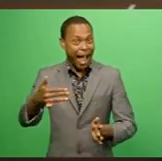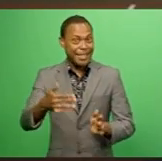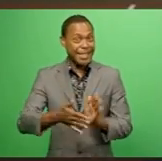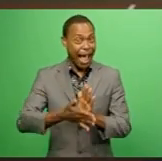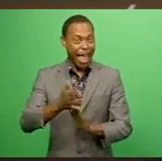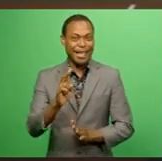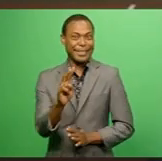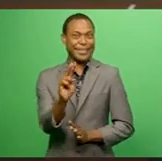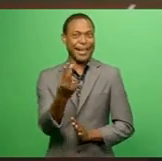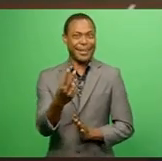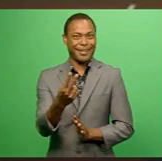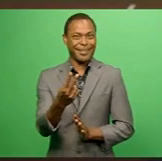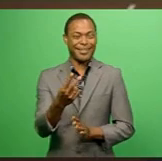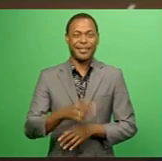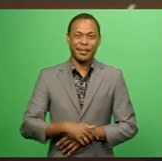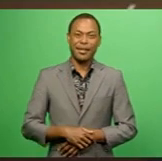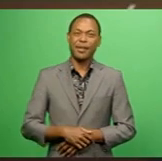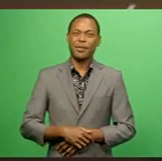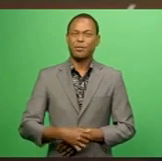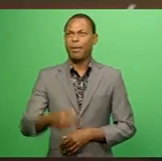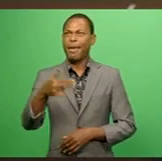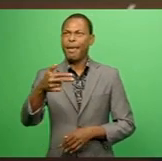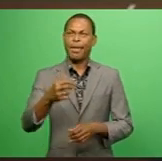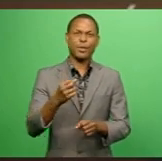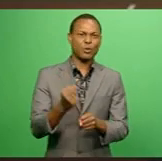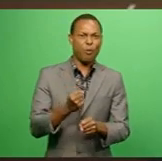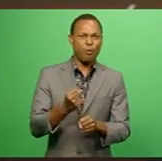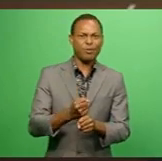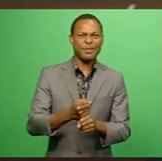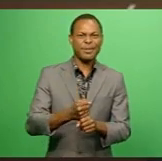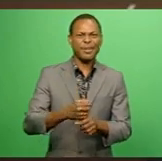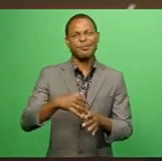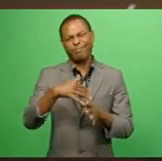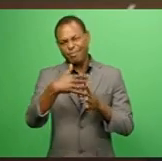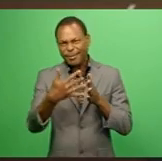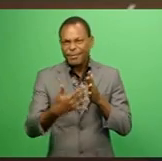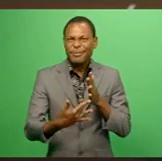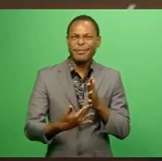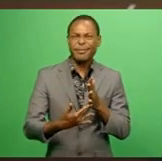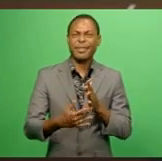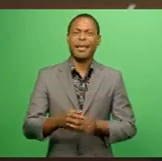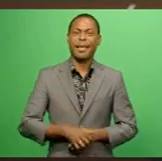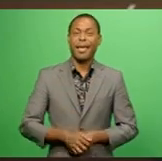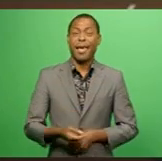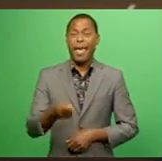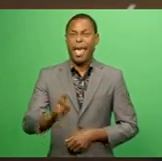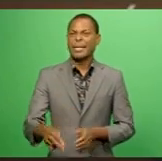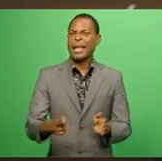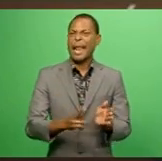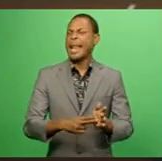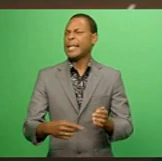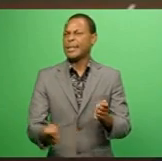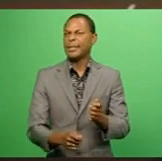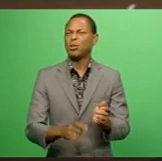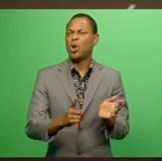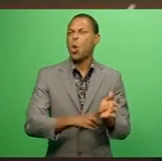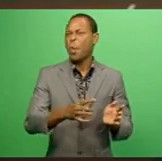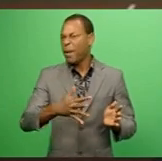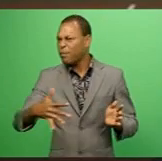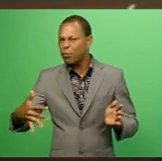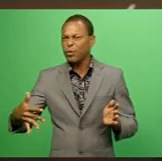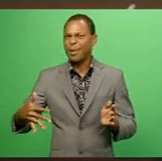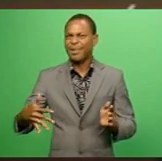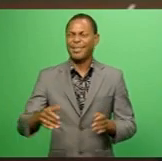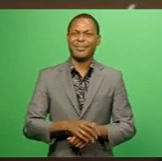second with 8 gold, 4 silver, and 3 gold medals. And Lomaivuna High School with 4 gold, 6 silver, and